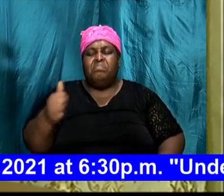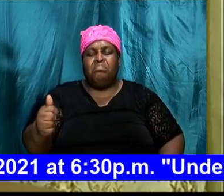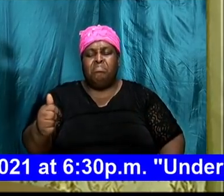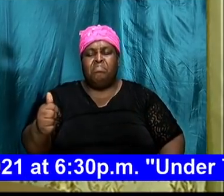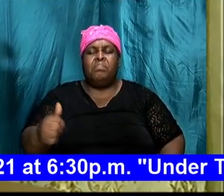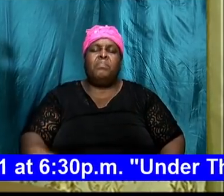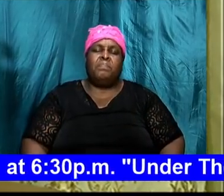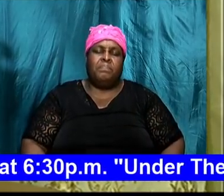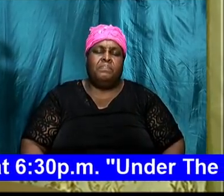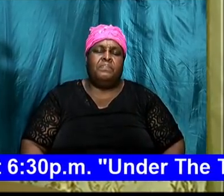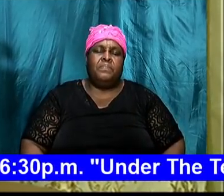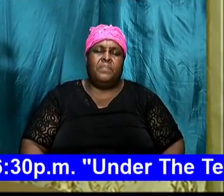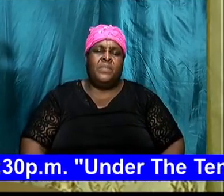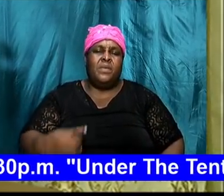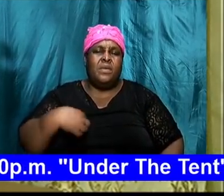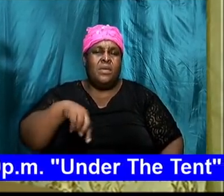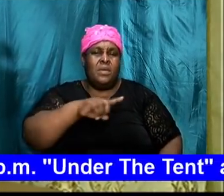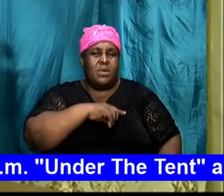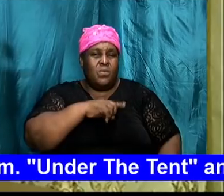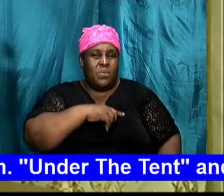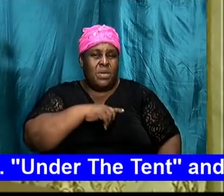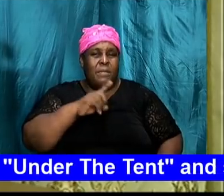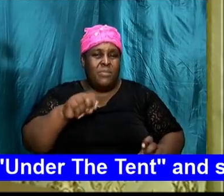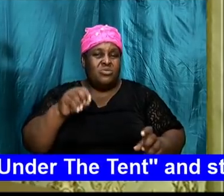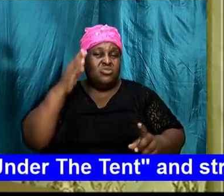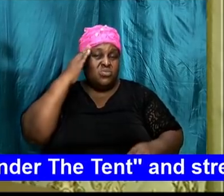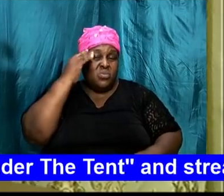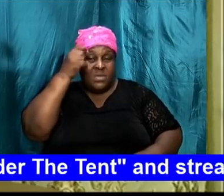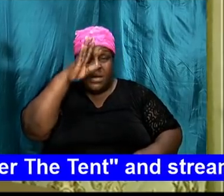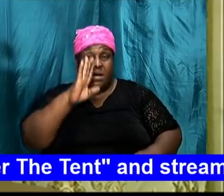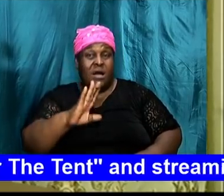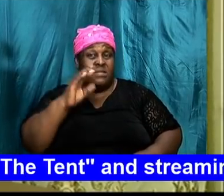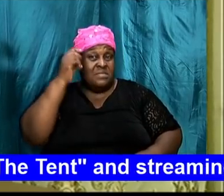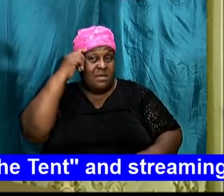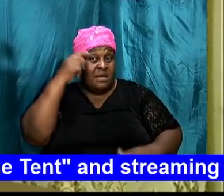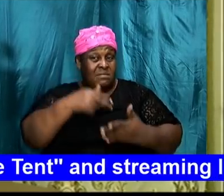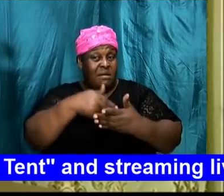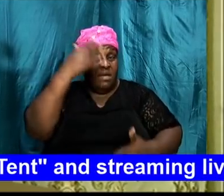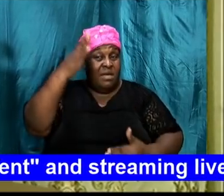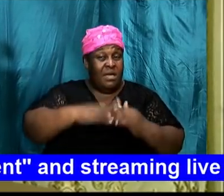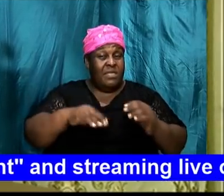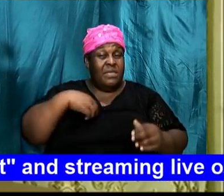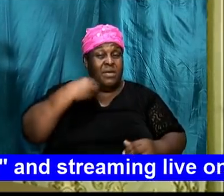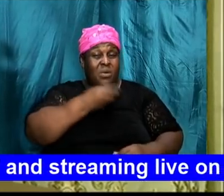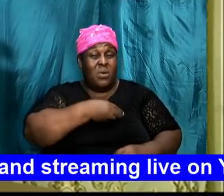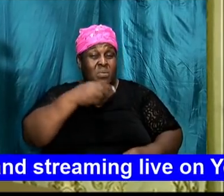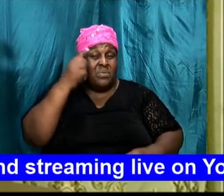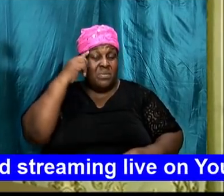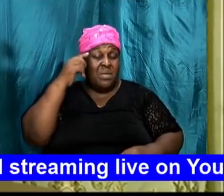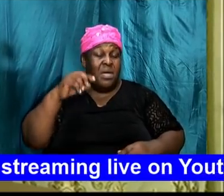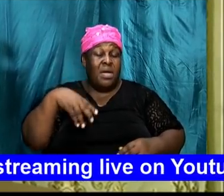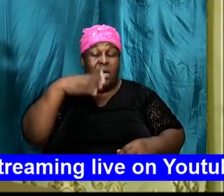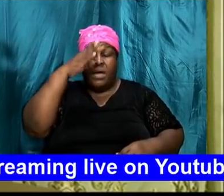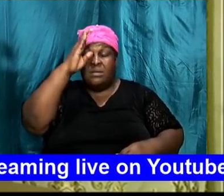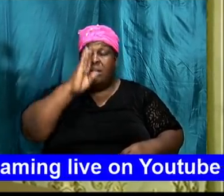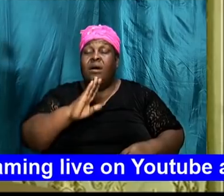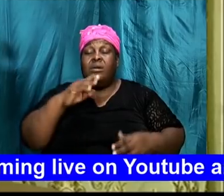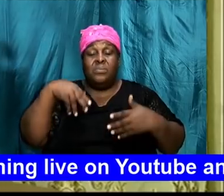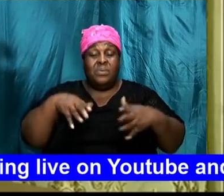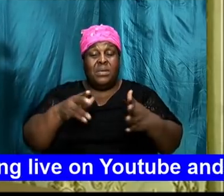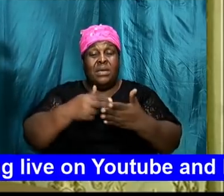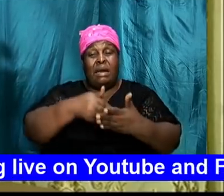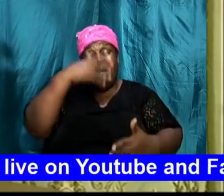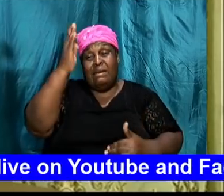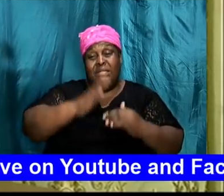and then we must know that his thoughts are higher than our thoughts his way higher than our ways